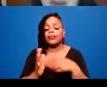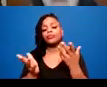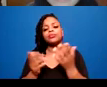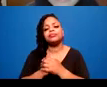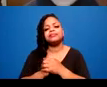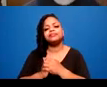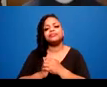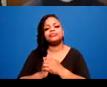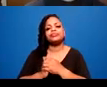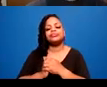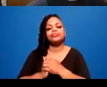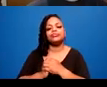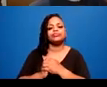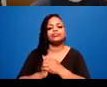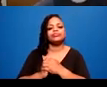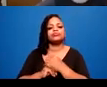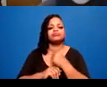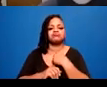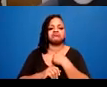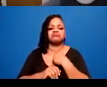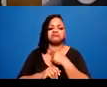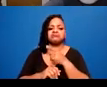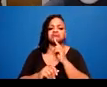I wrote down were